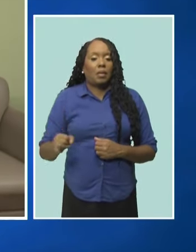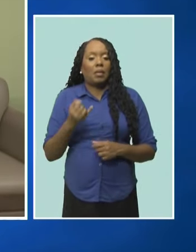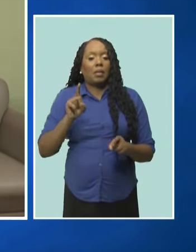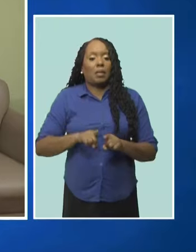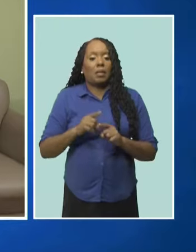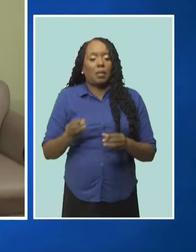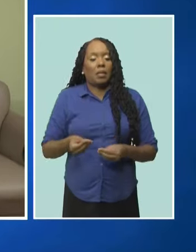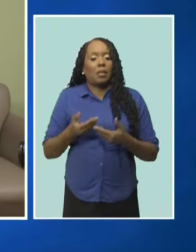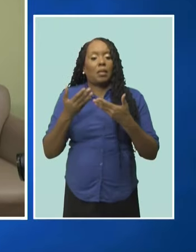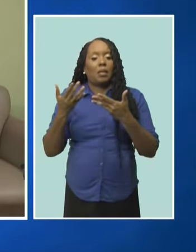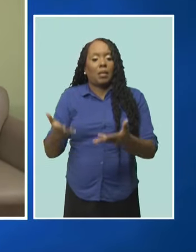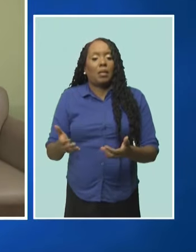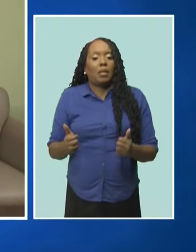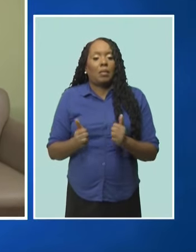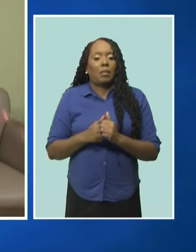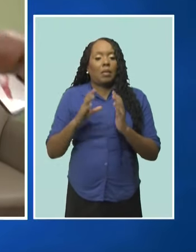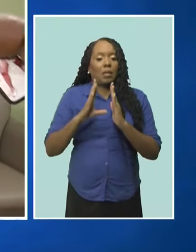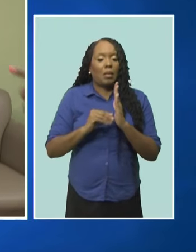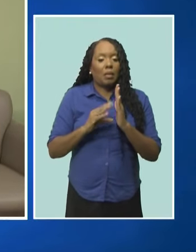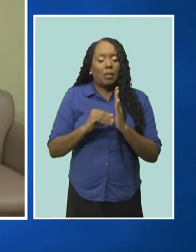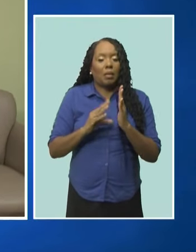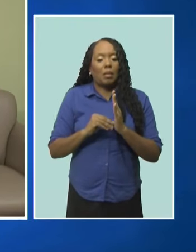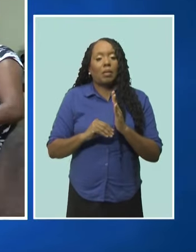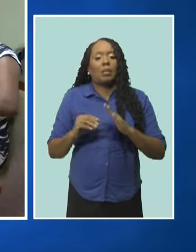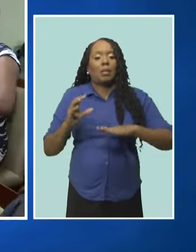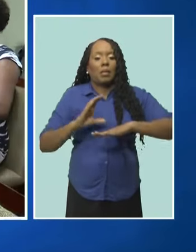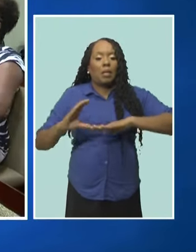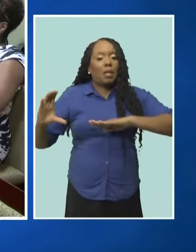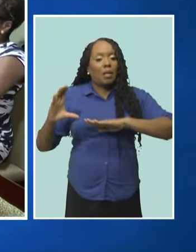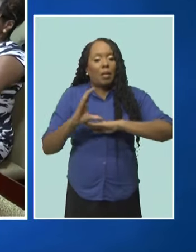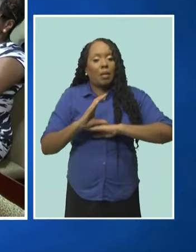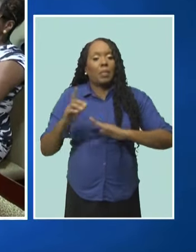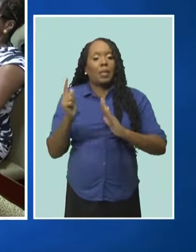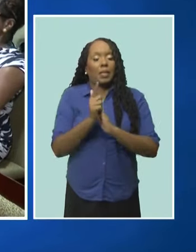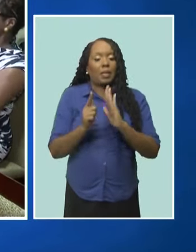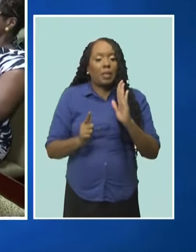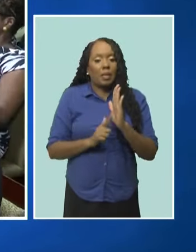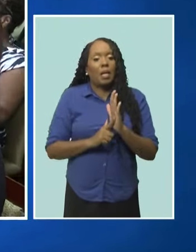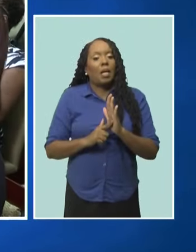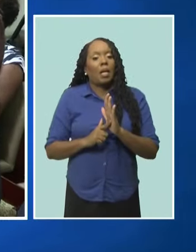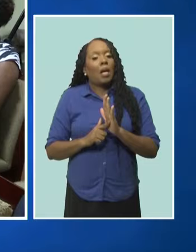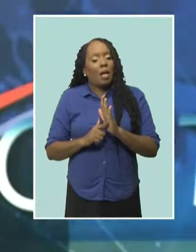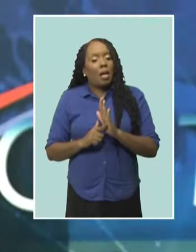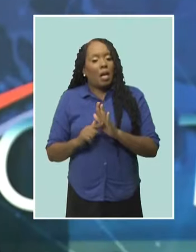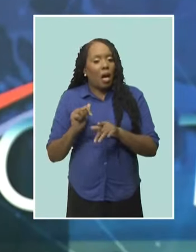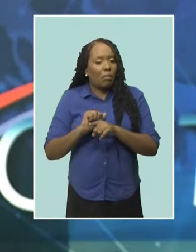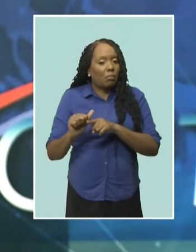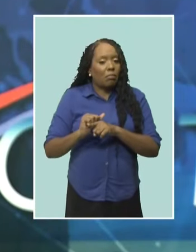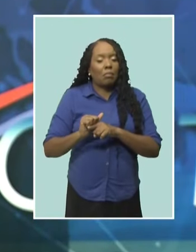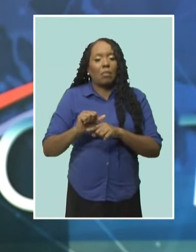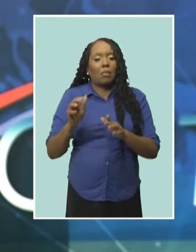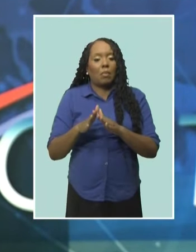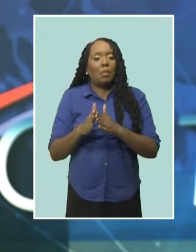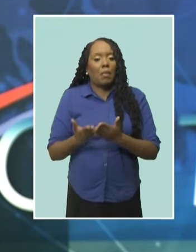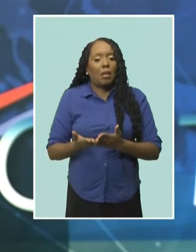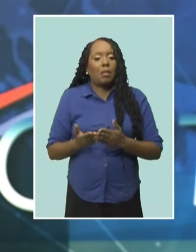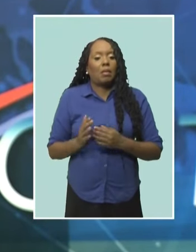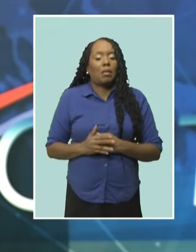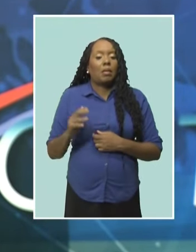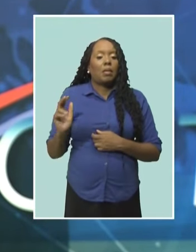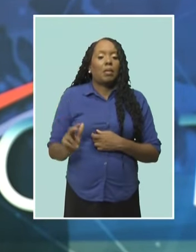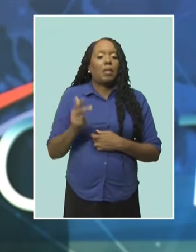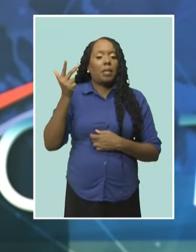also presented the honorees with copies of the legendary Caribbean Legal Practitioners book, which is the third installment of the